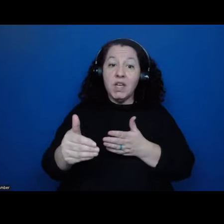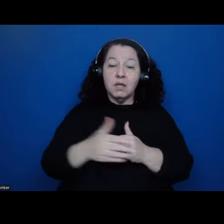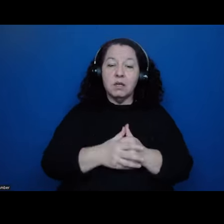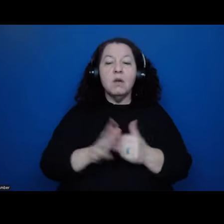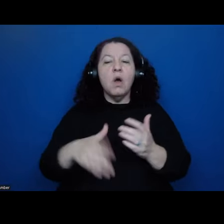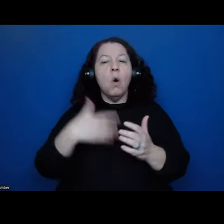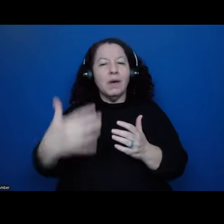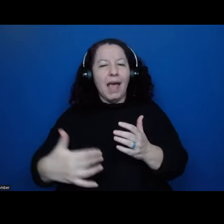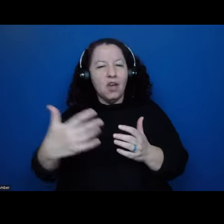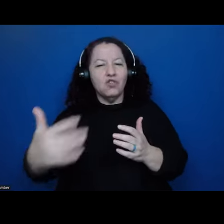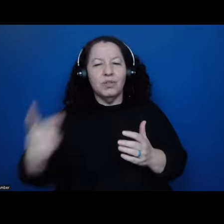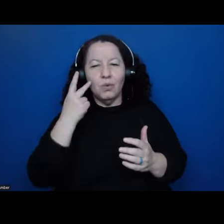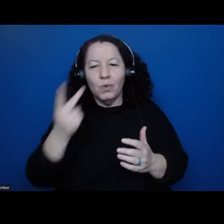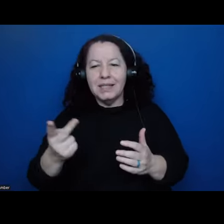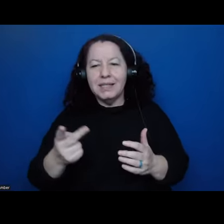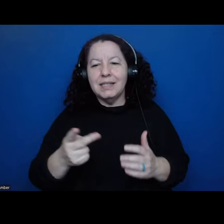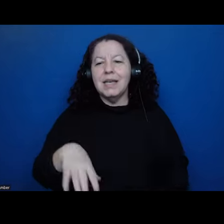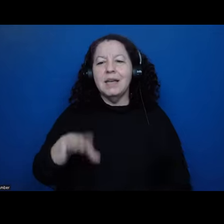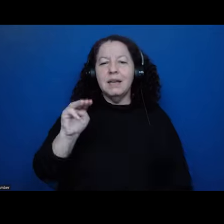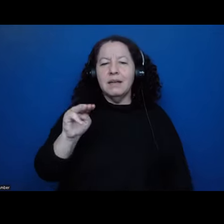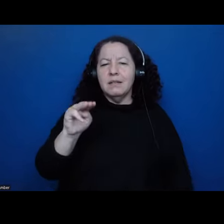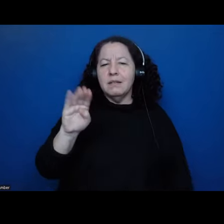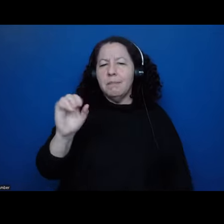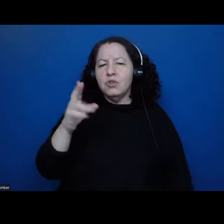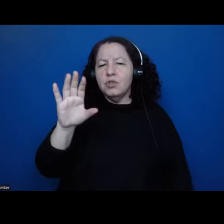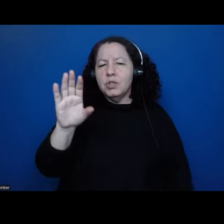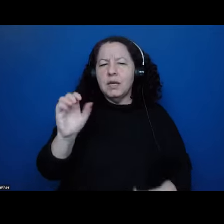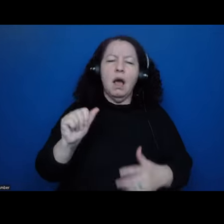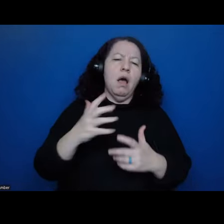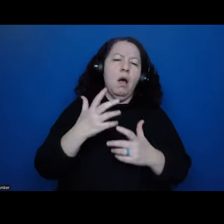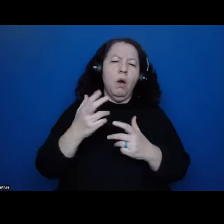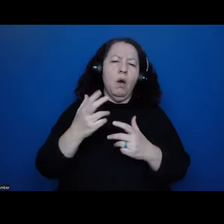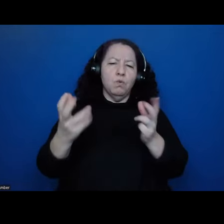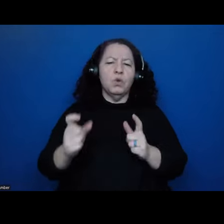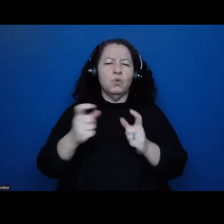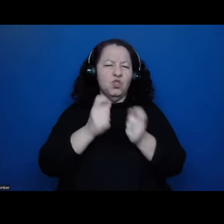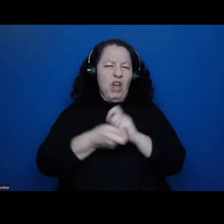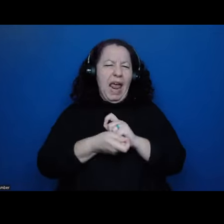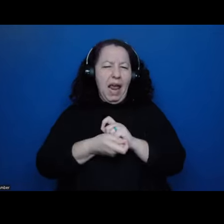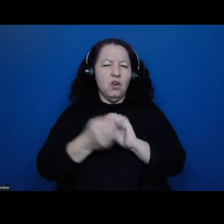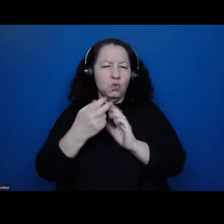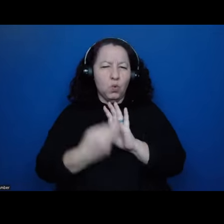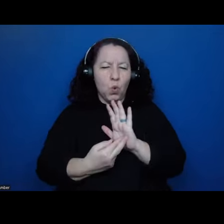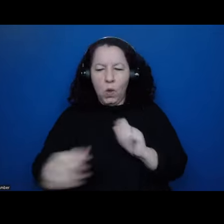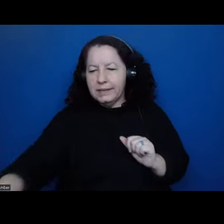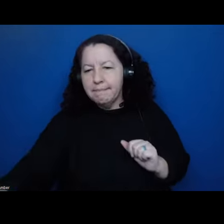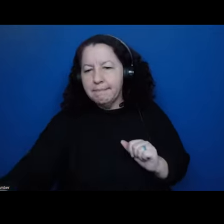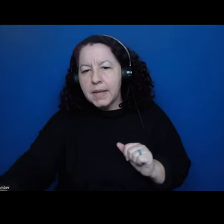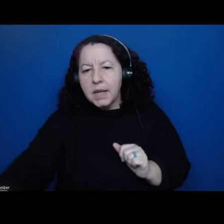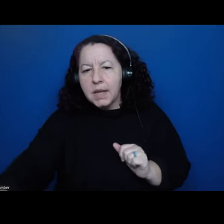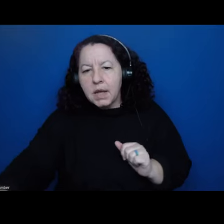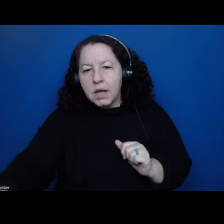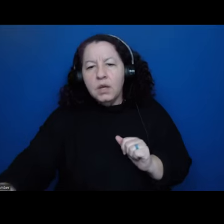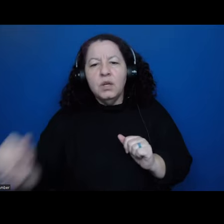that the, you know, Mexica rulers would you, would change the rules of the game. So for instance, if there was a real political motive